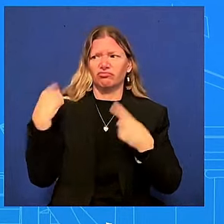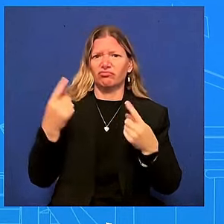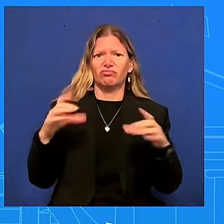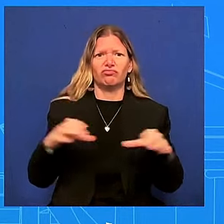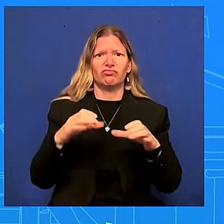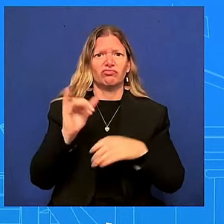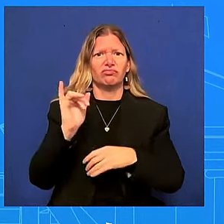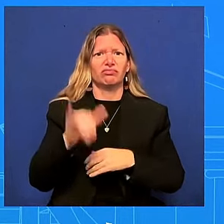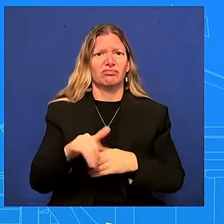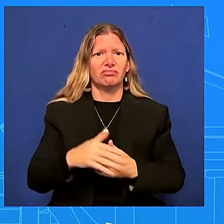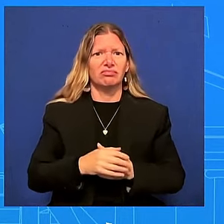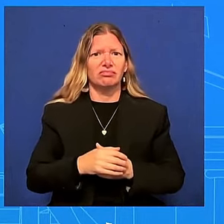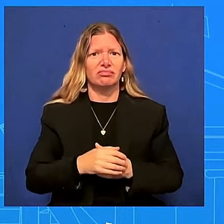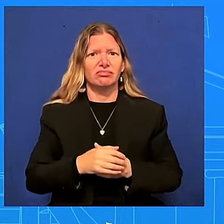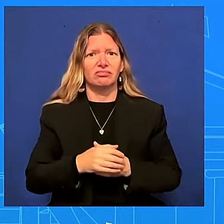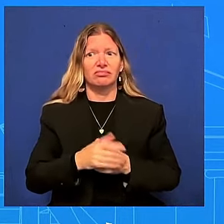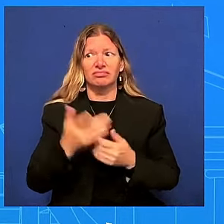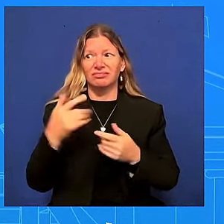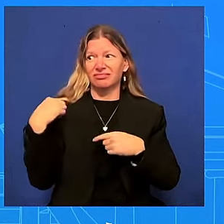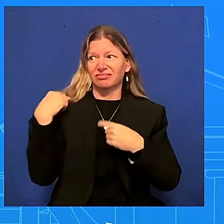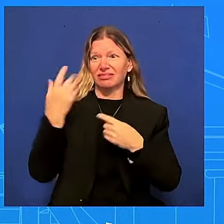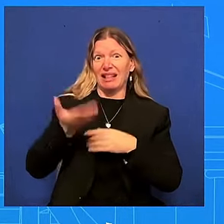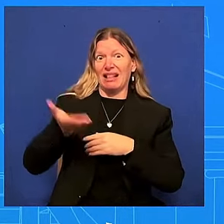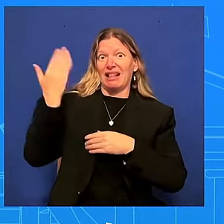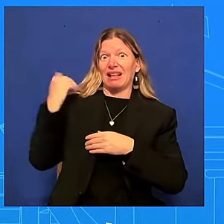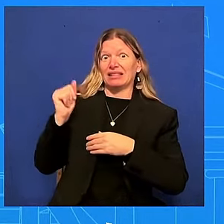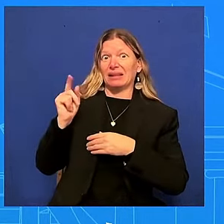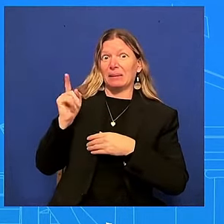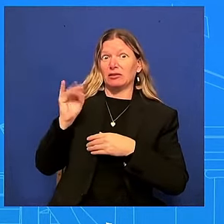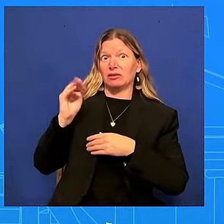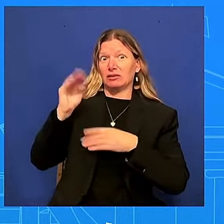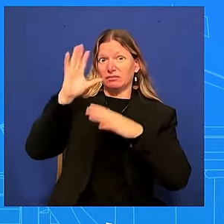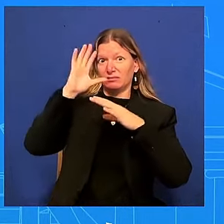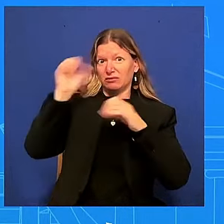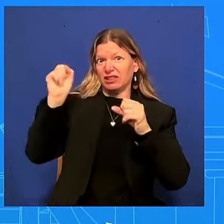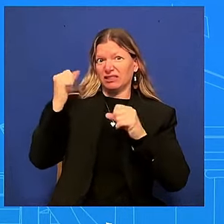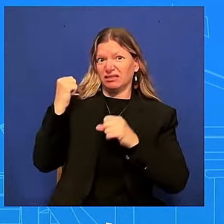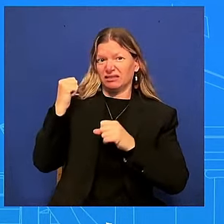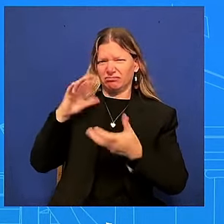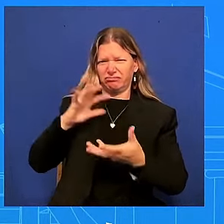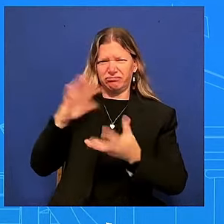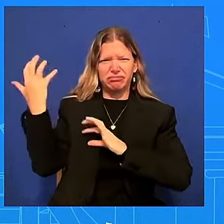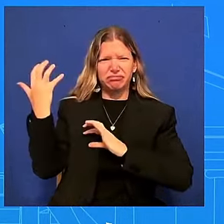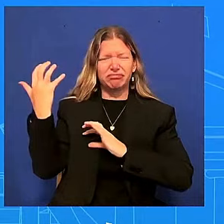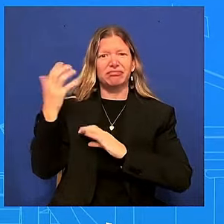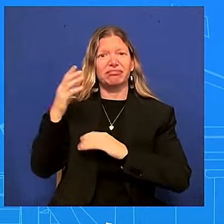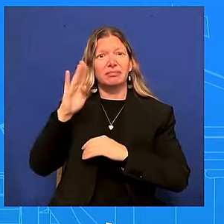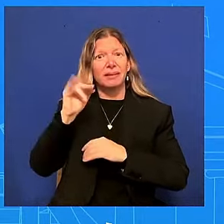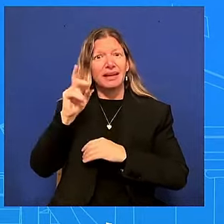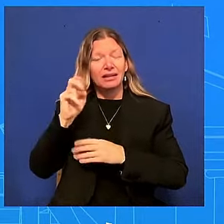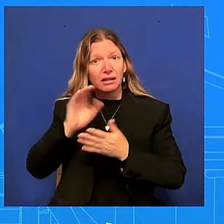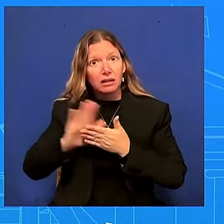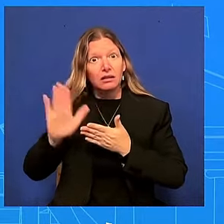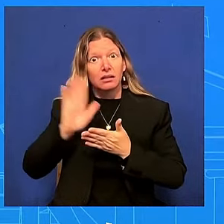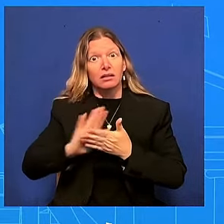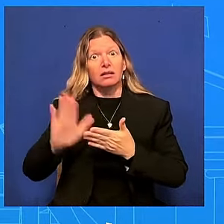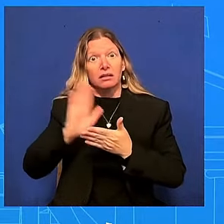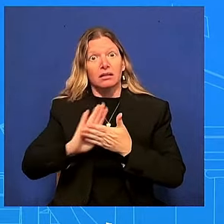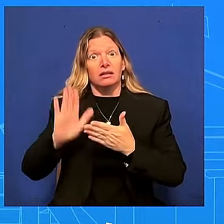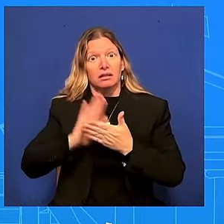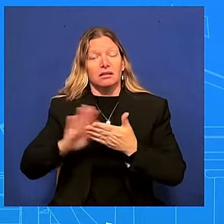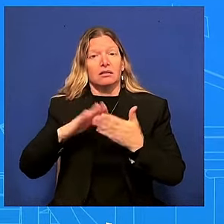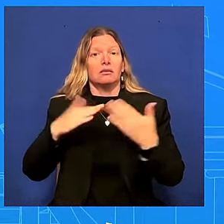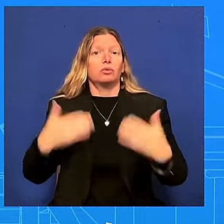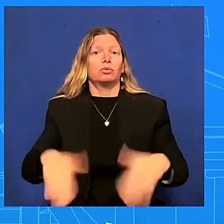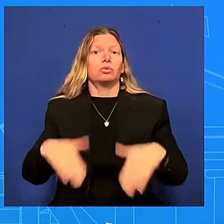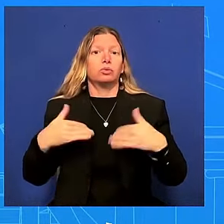administration uh created as certainly on on uh not just domestically but on the world stage okay is anyone in the white house